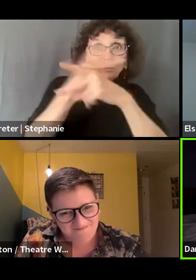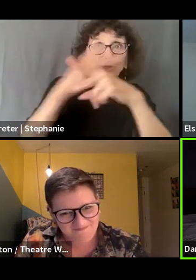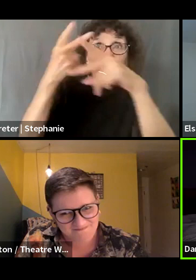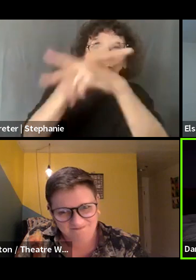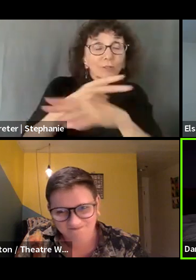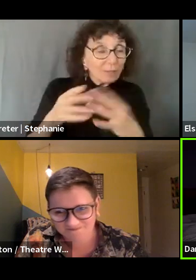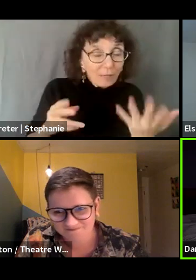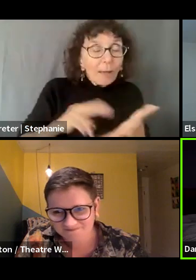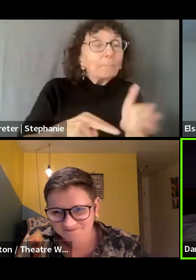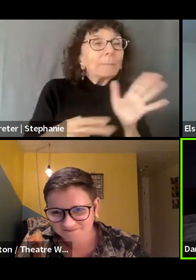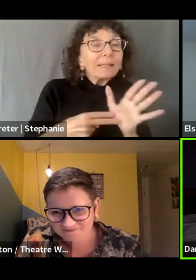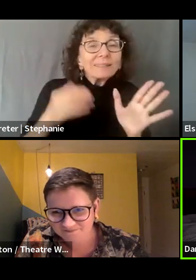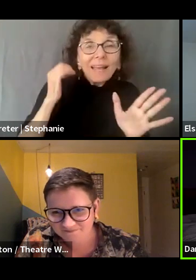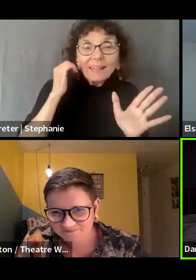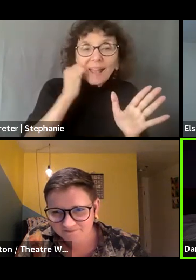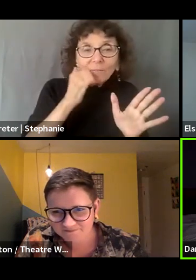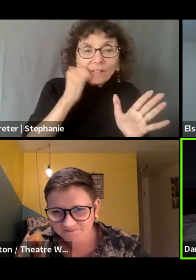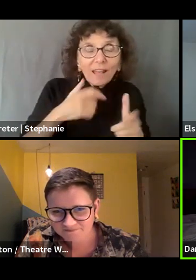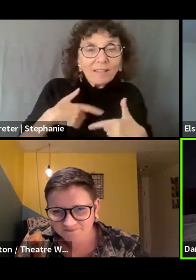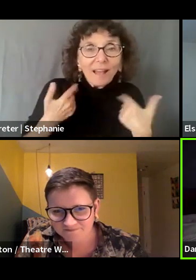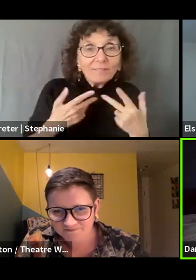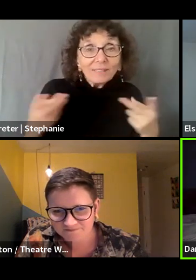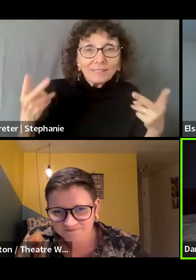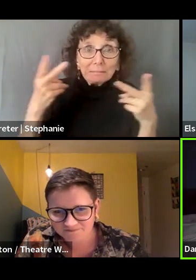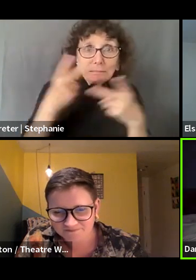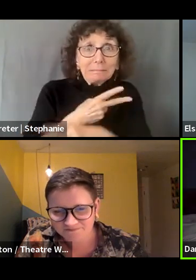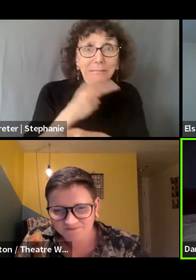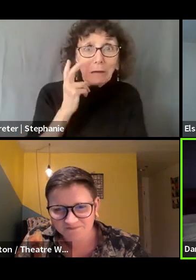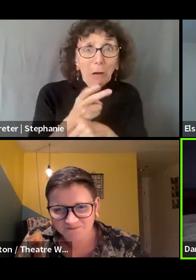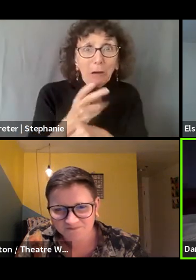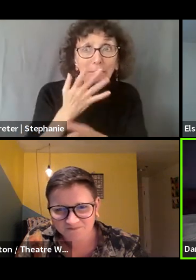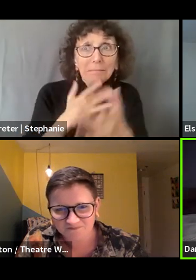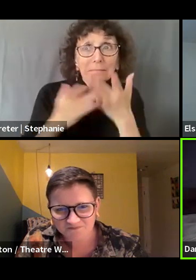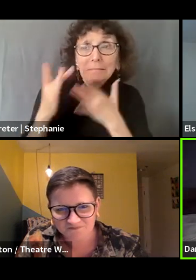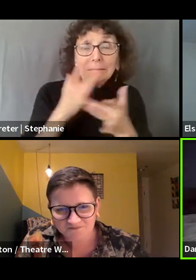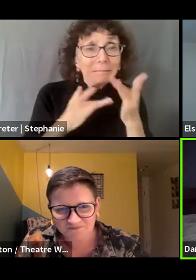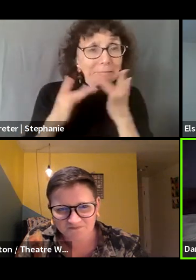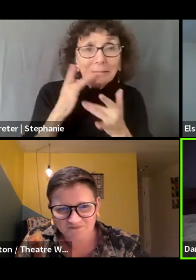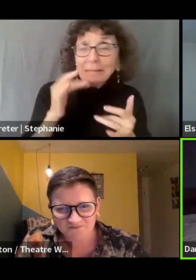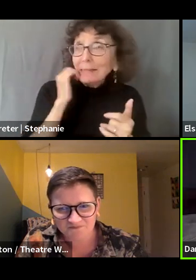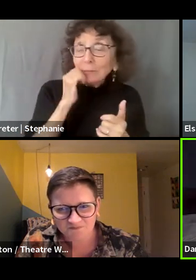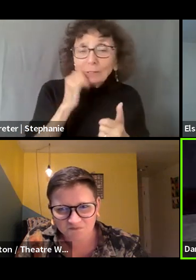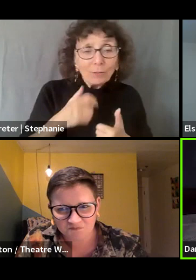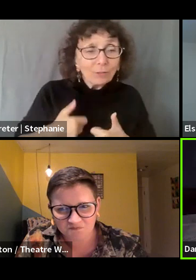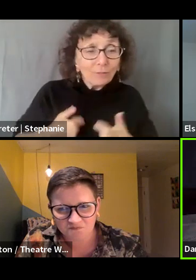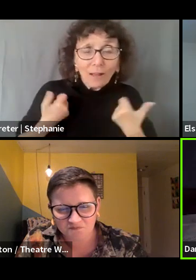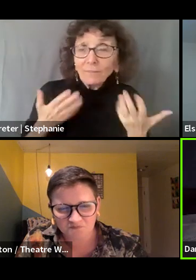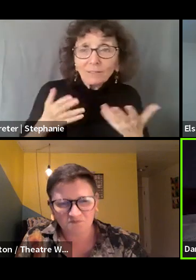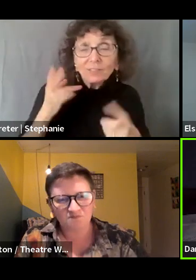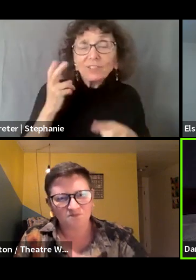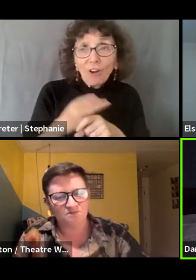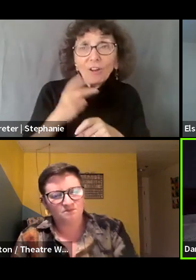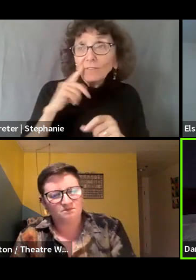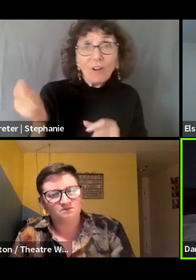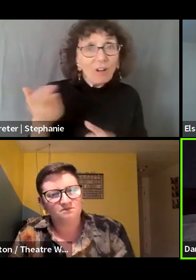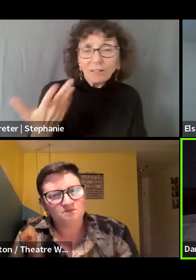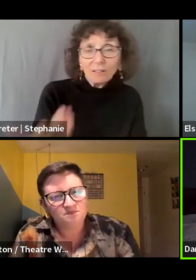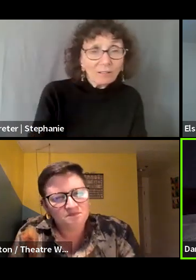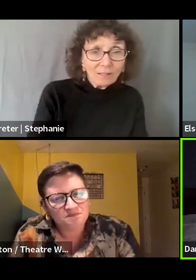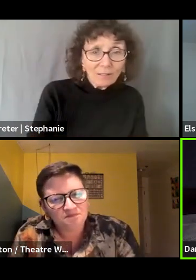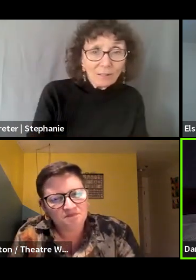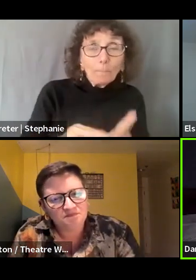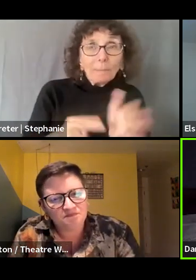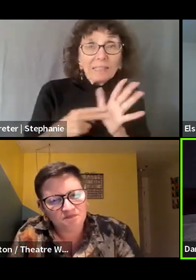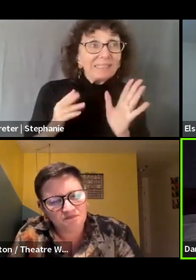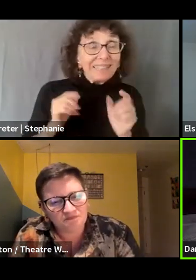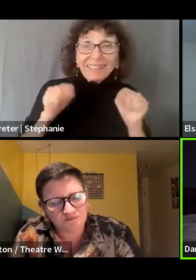right now. Oh, yeah, day-to-day survival is getting harder and harder for everybody right now. So there is an urgency